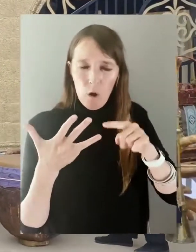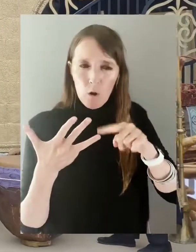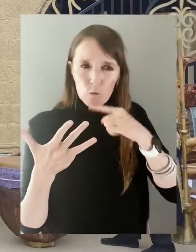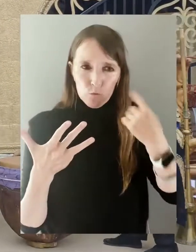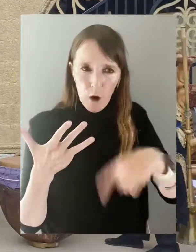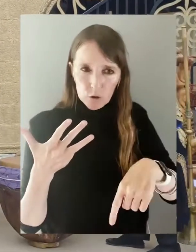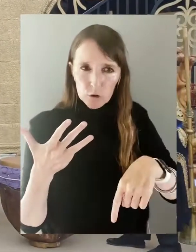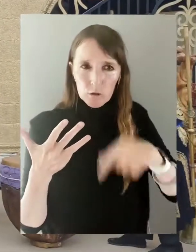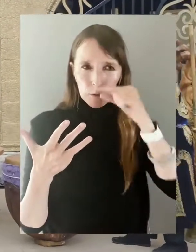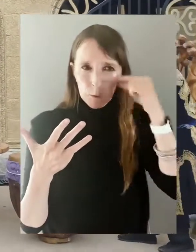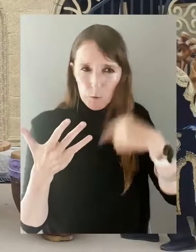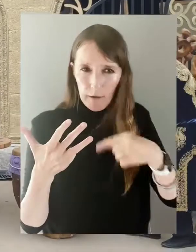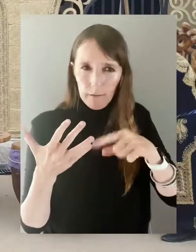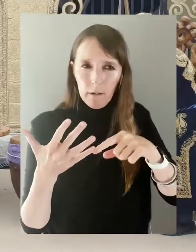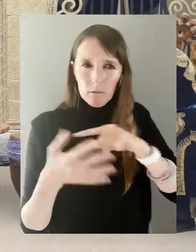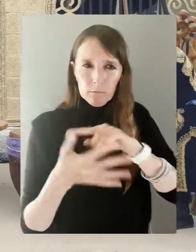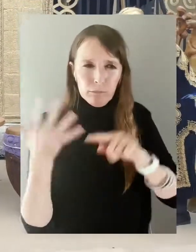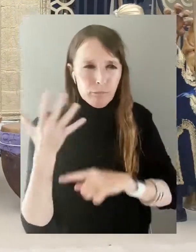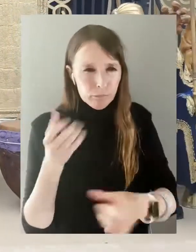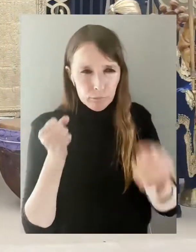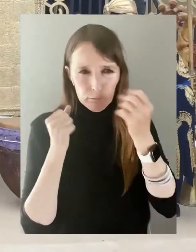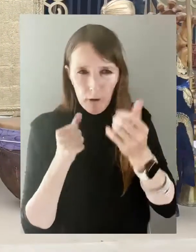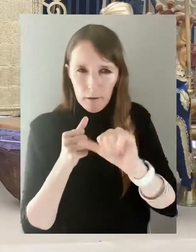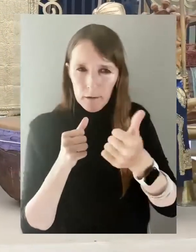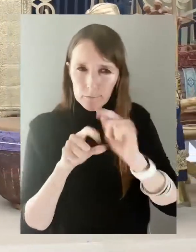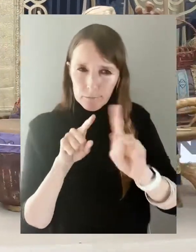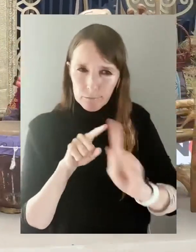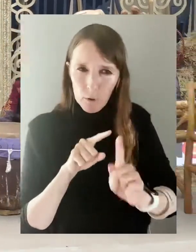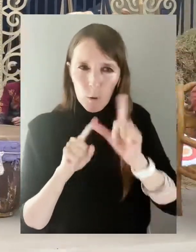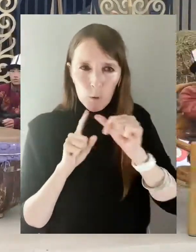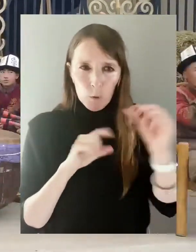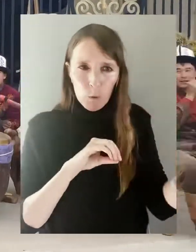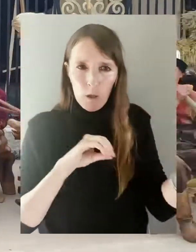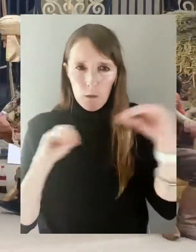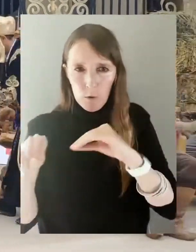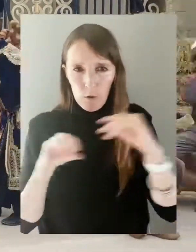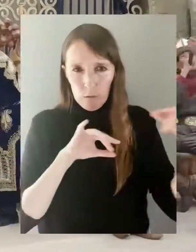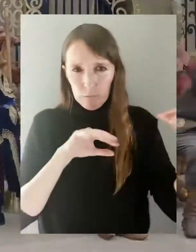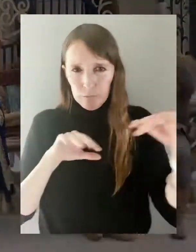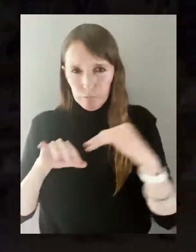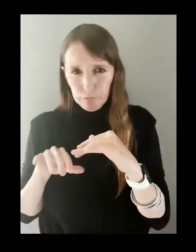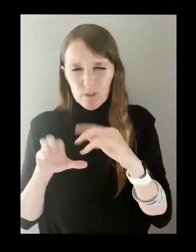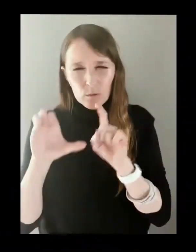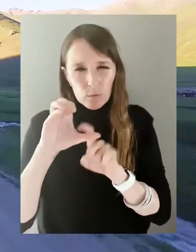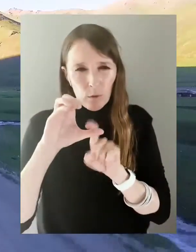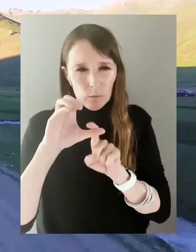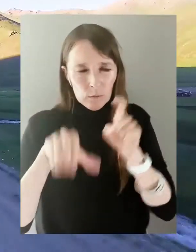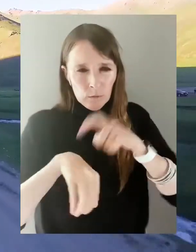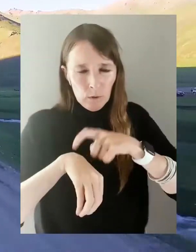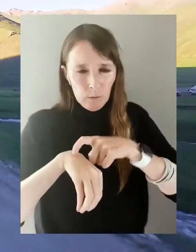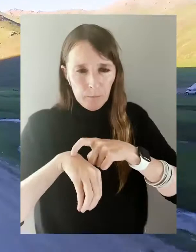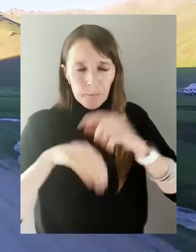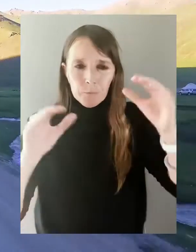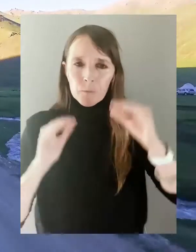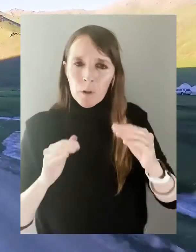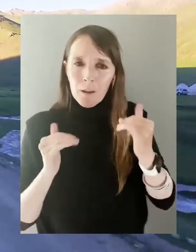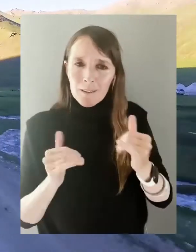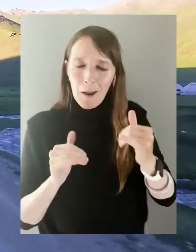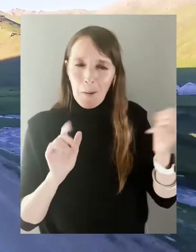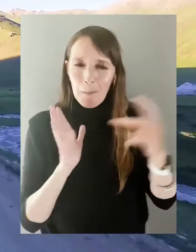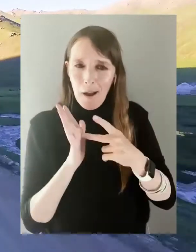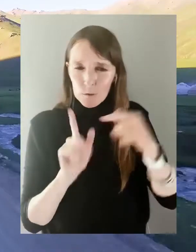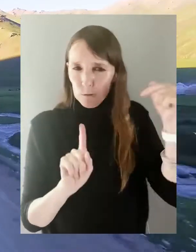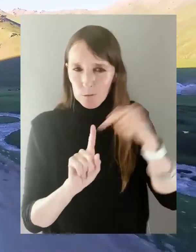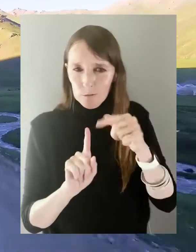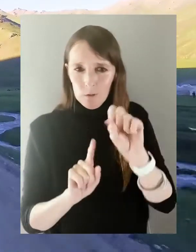Ukrainian nationalities and many others who have immigrated during the Soviet era. Speaking about Silk